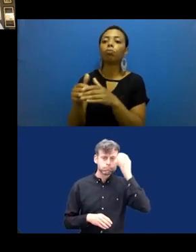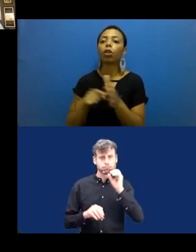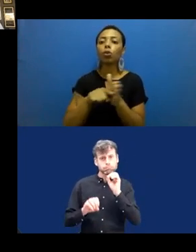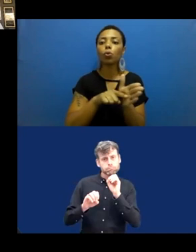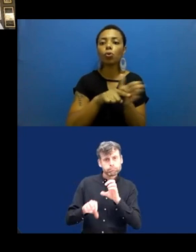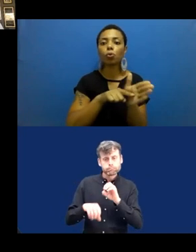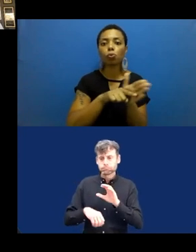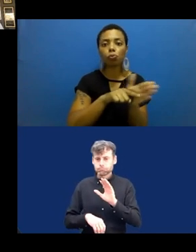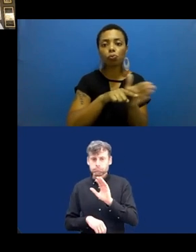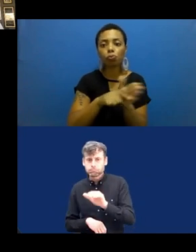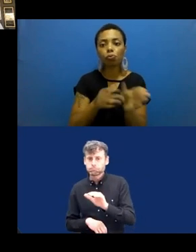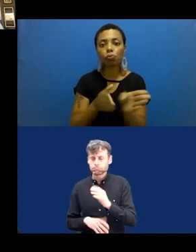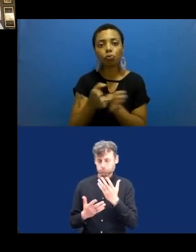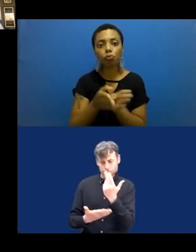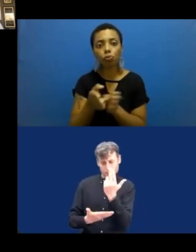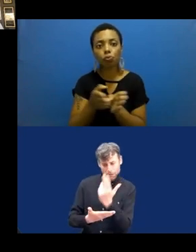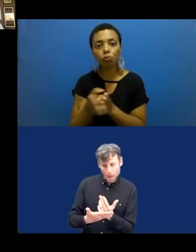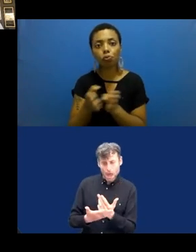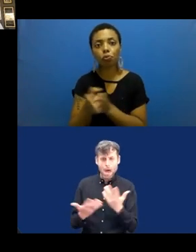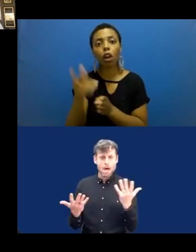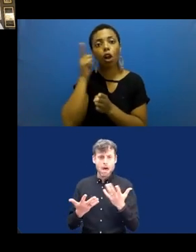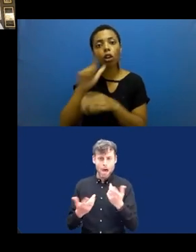marketing strategy and branding.